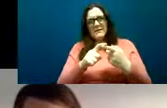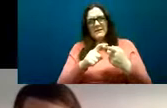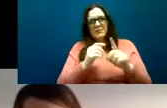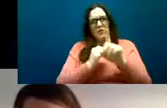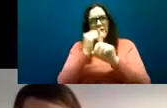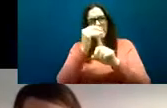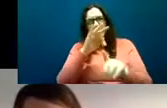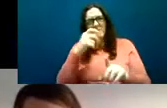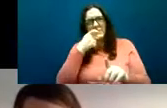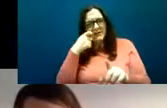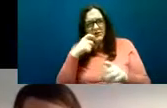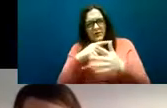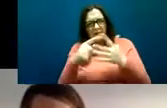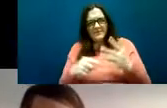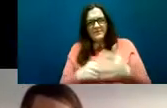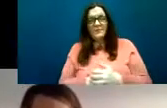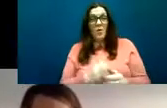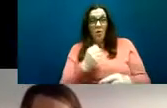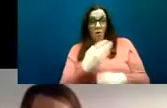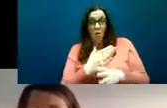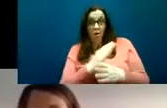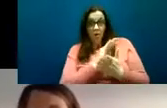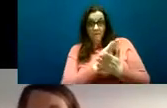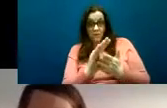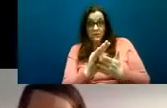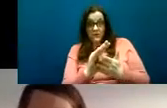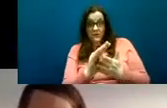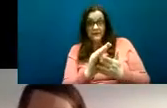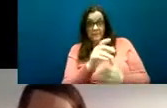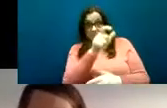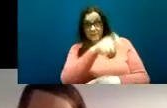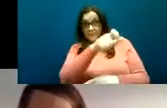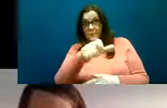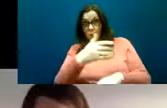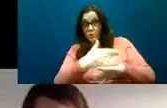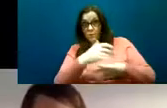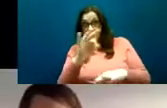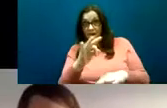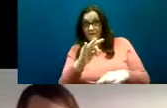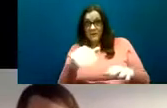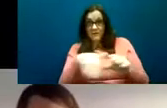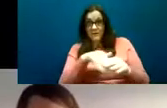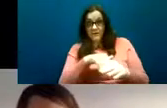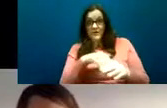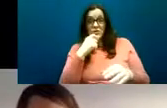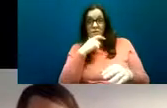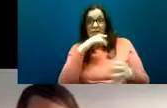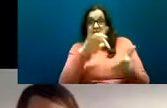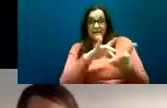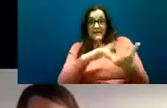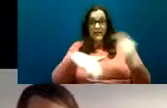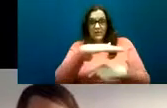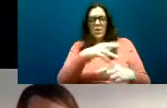area of Dublin city centre to take part and that was in an effort to be as representative of a given population as possible